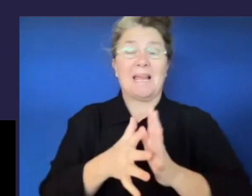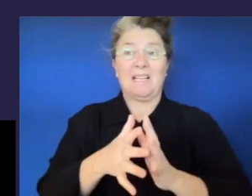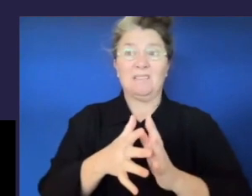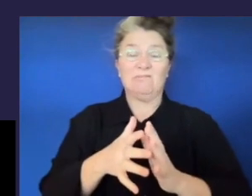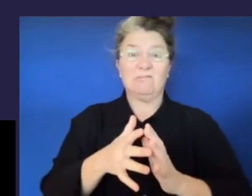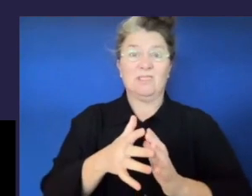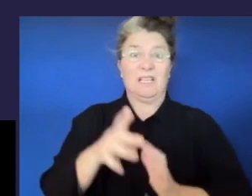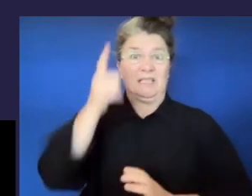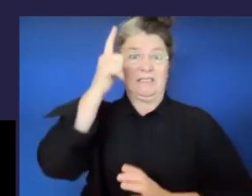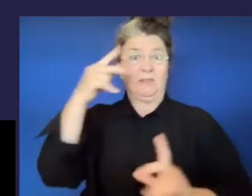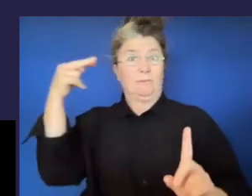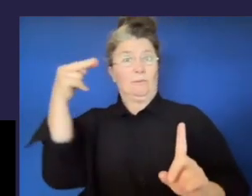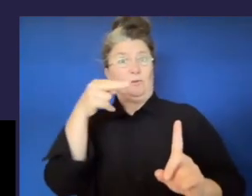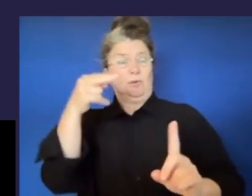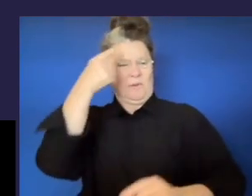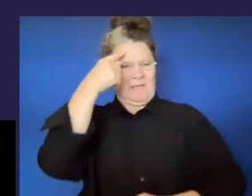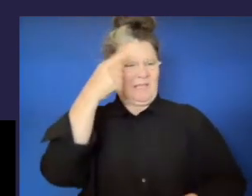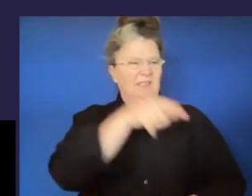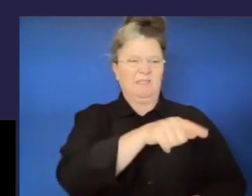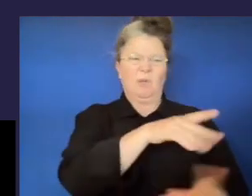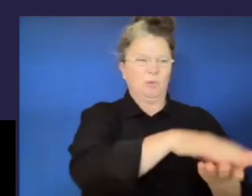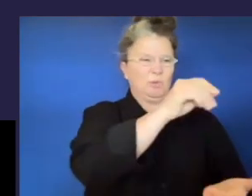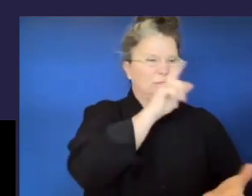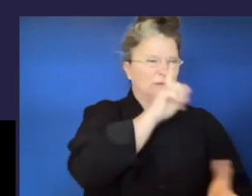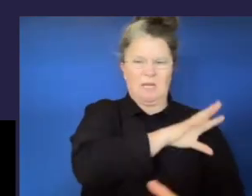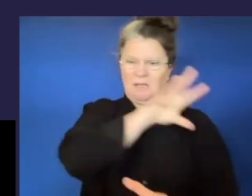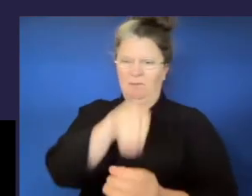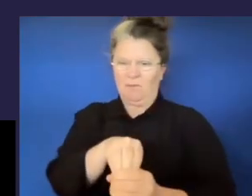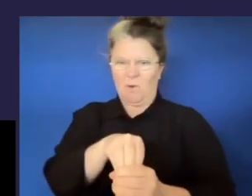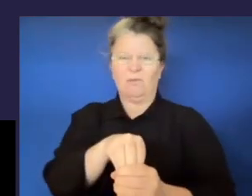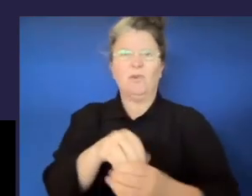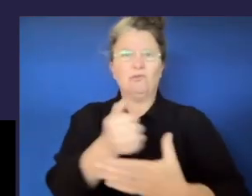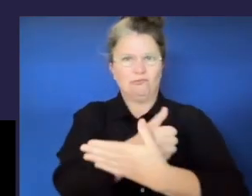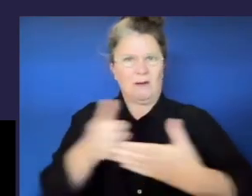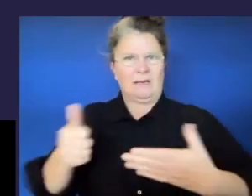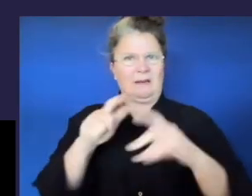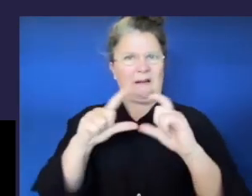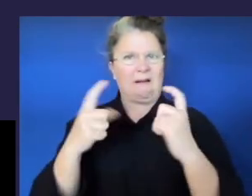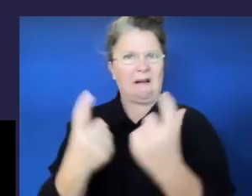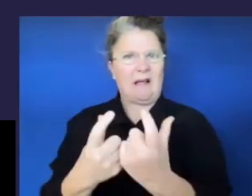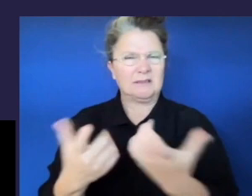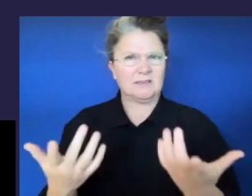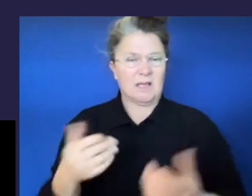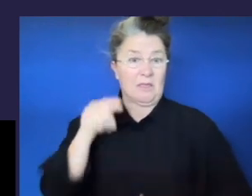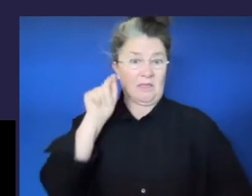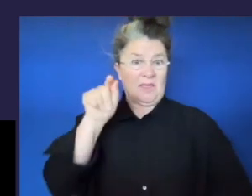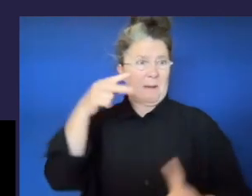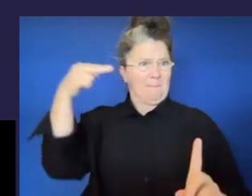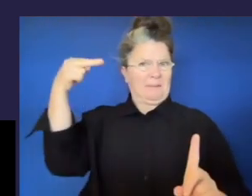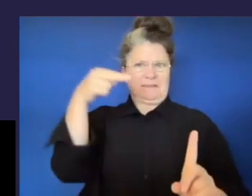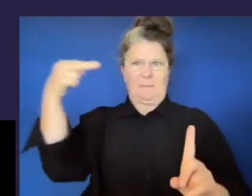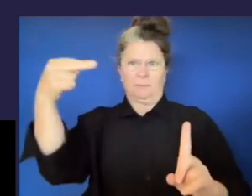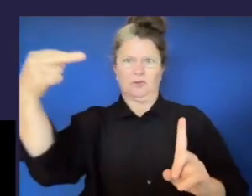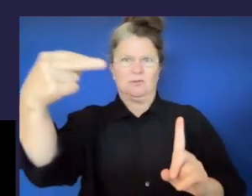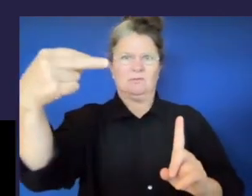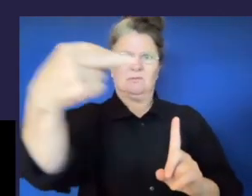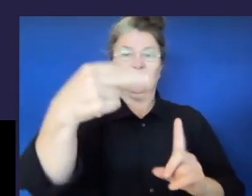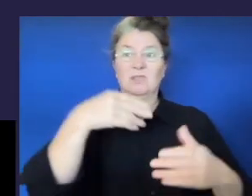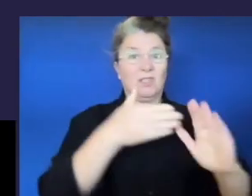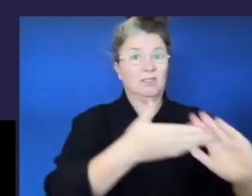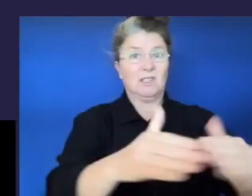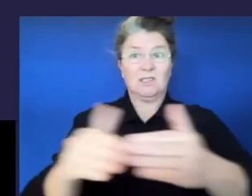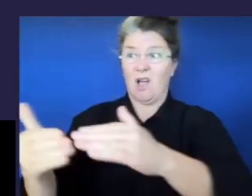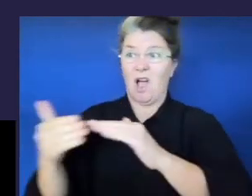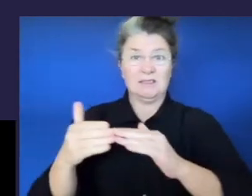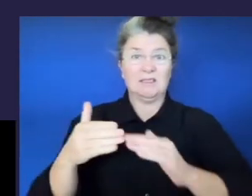access and participation in regular education classrooms. Such perceptions are rooted in societal prejudice said to be linked to the